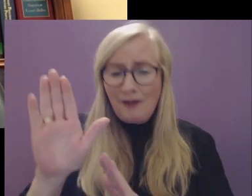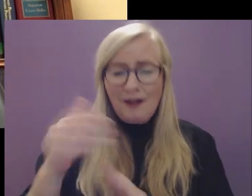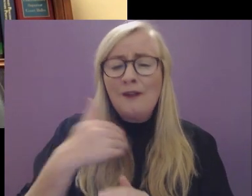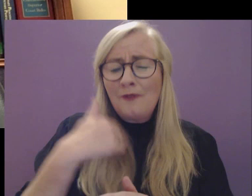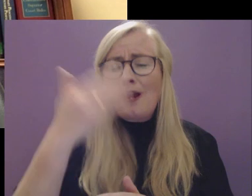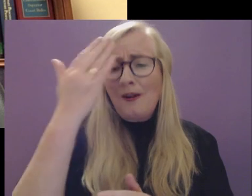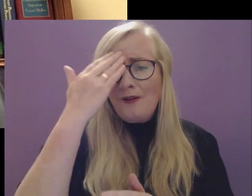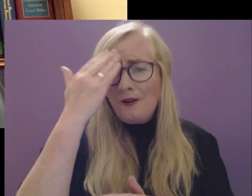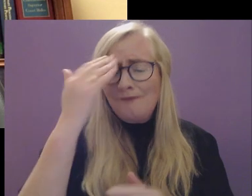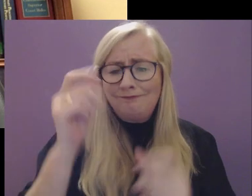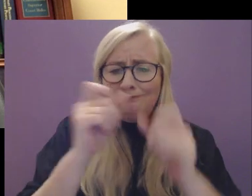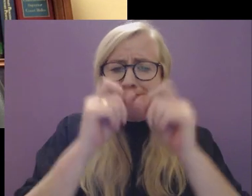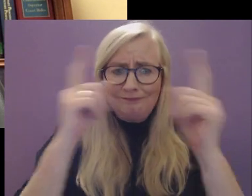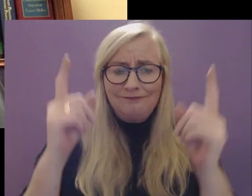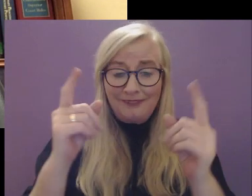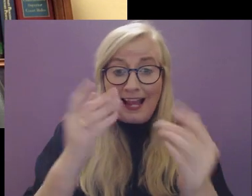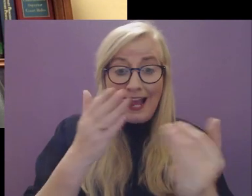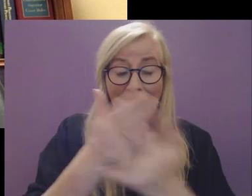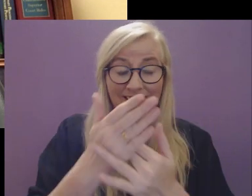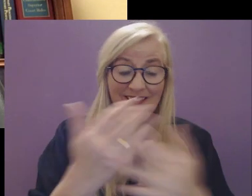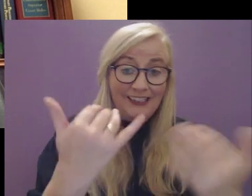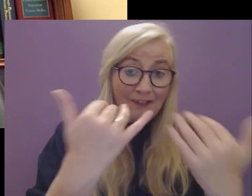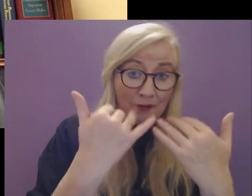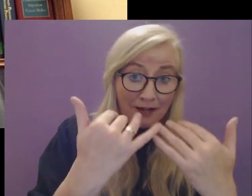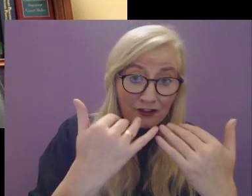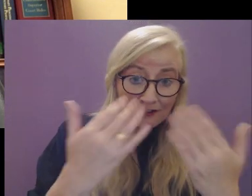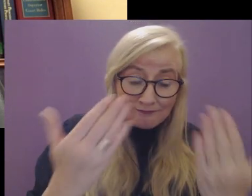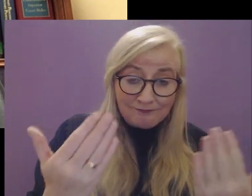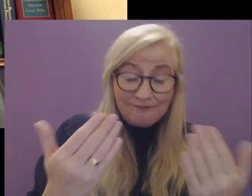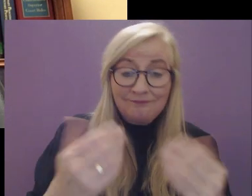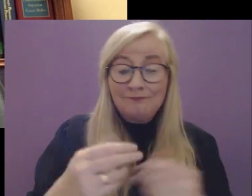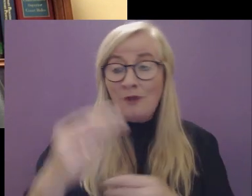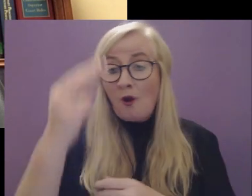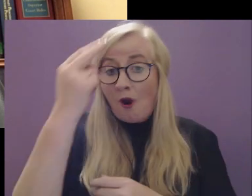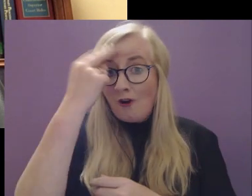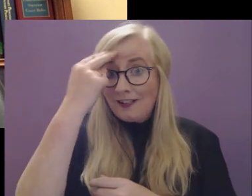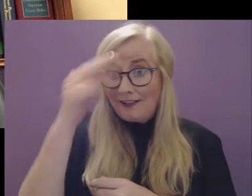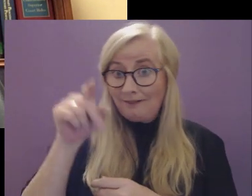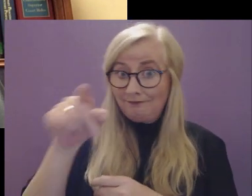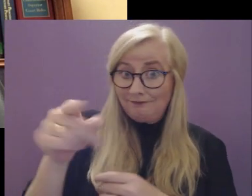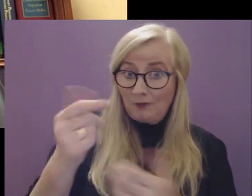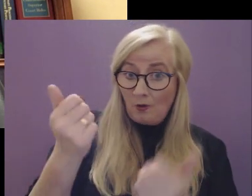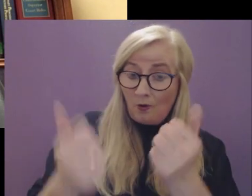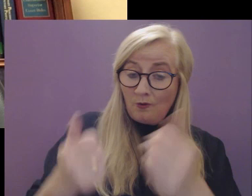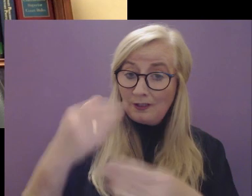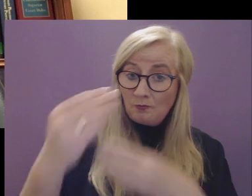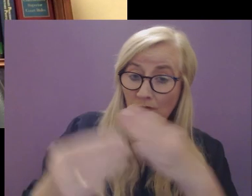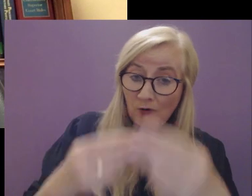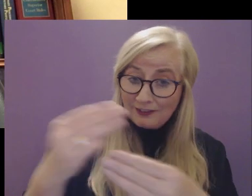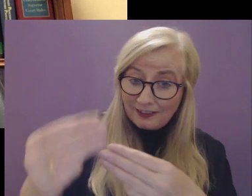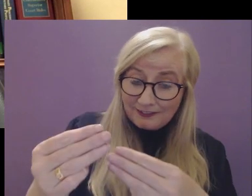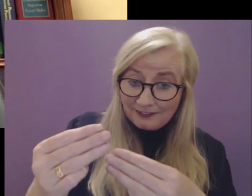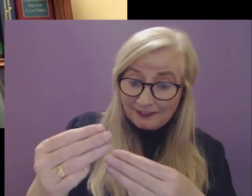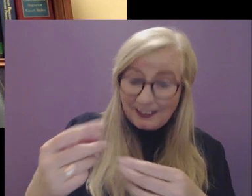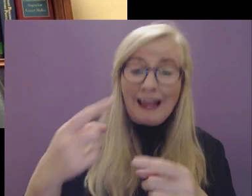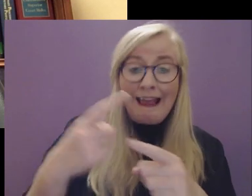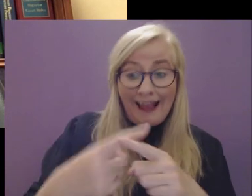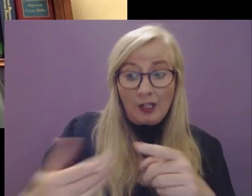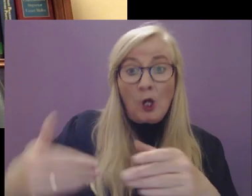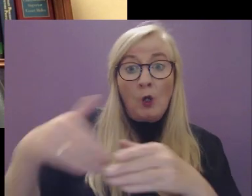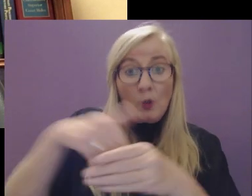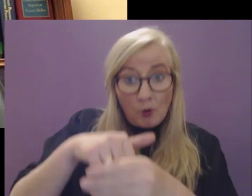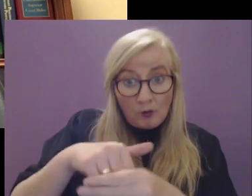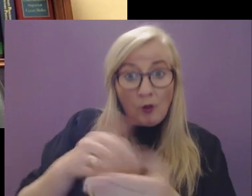We are of course conscious that access to information, the understanding of the court's processes, and